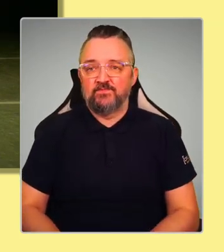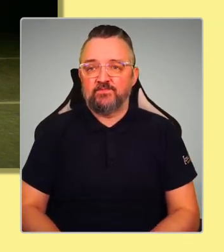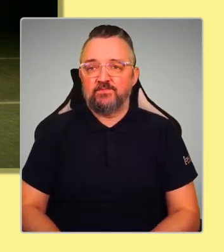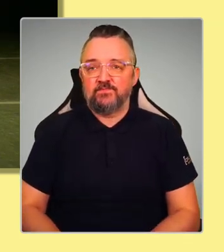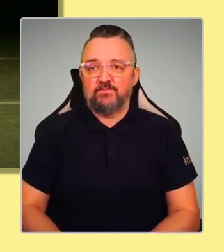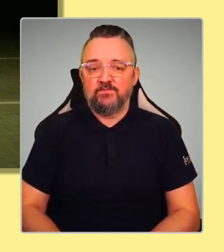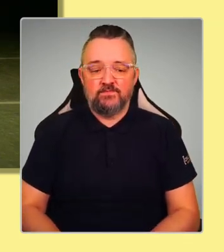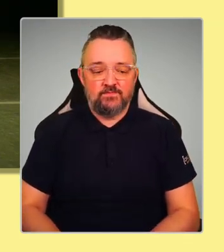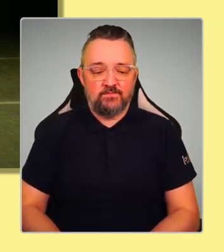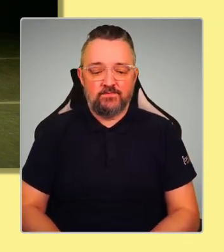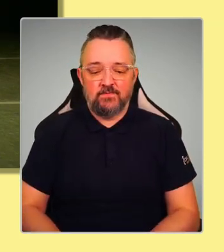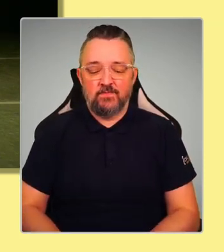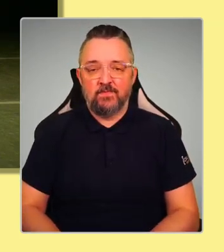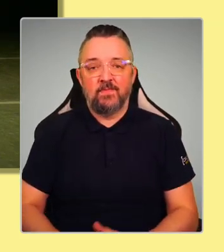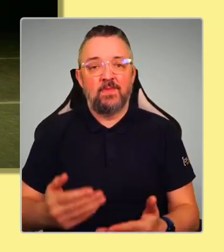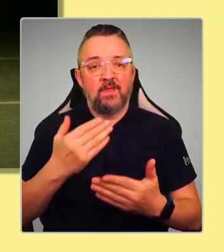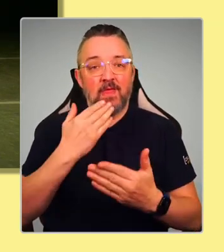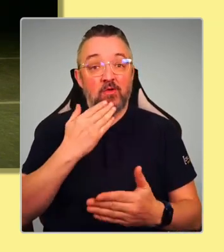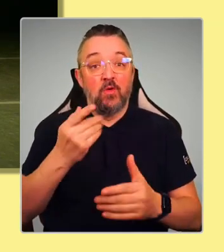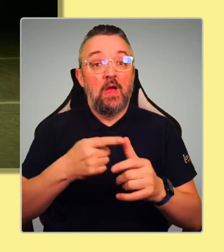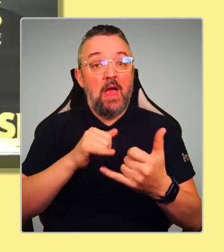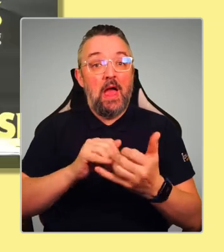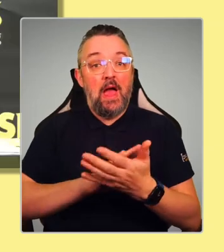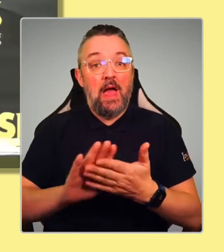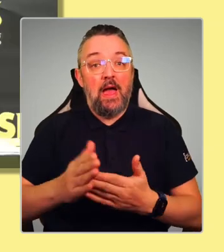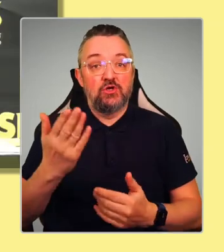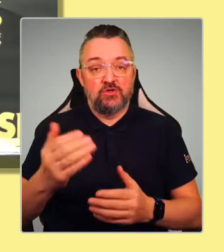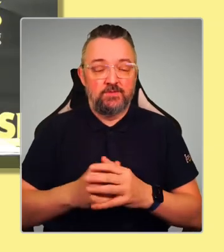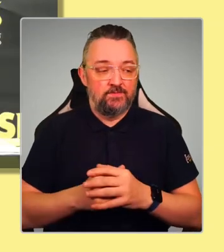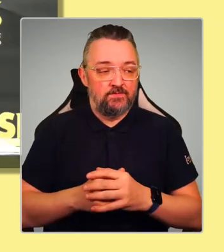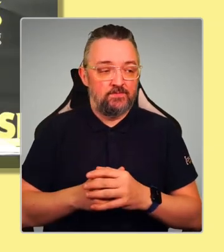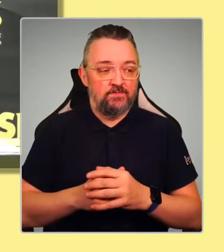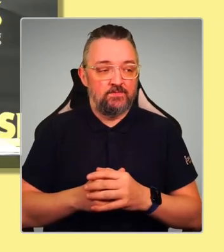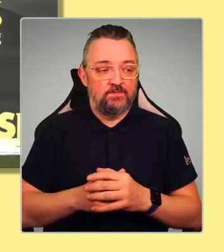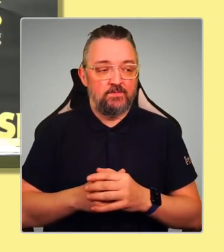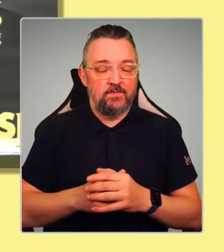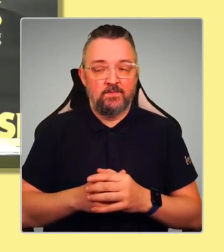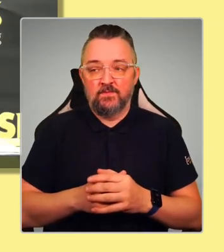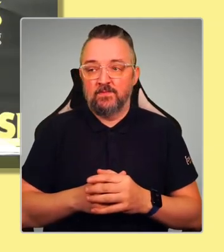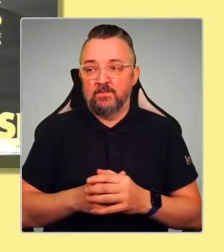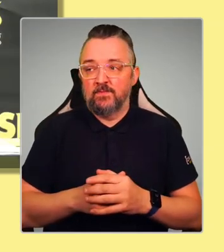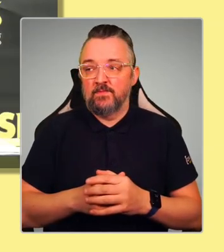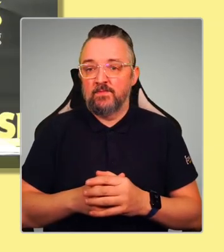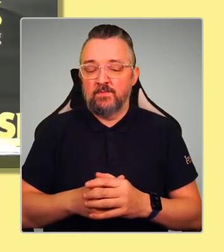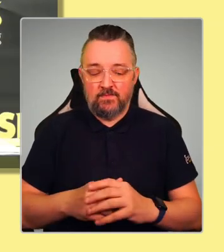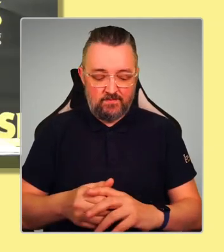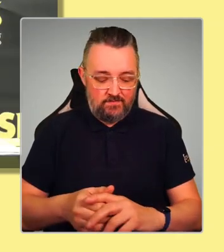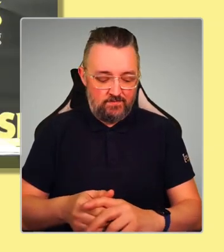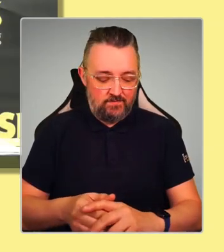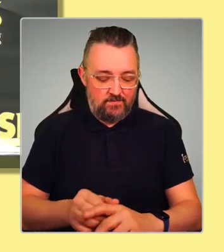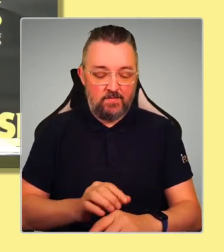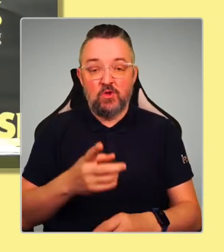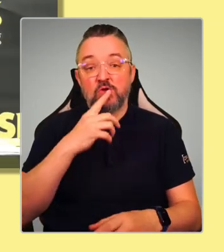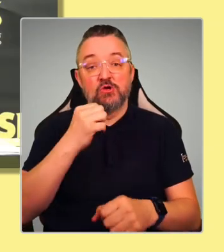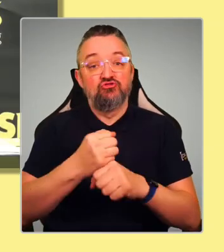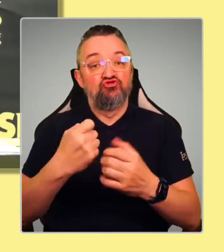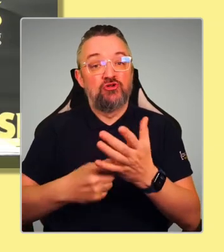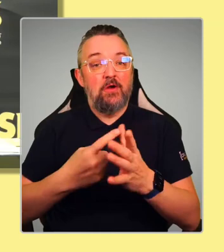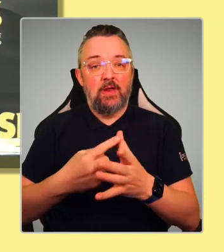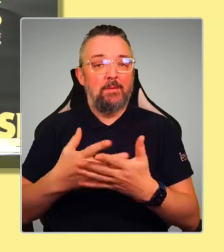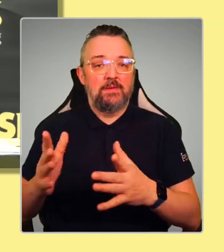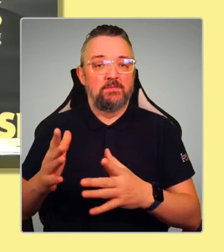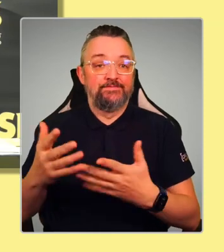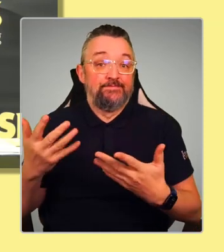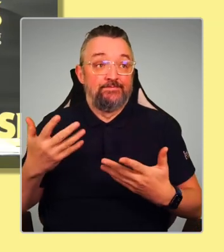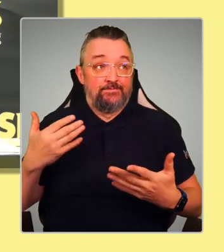Thank you. Ash? Thank you. So the GRA obviously is blocked right now. So that's the situation that we have right now.